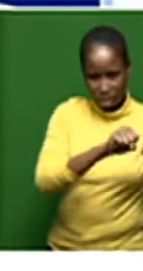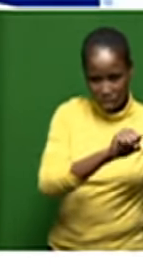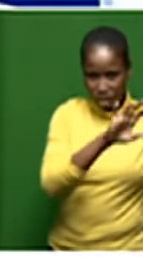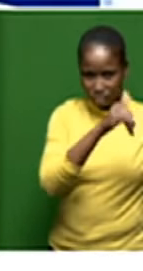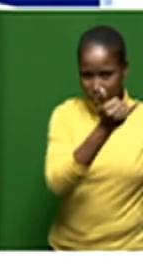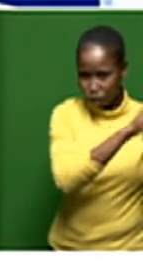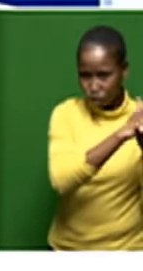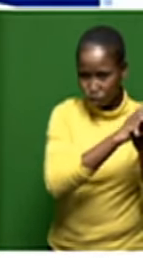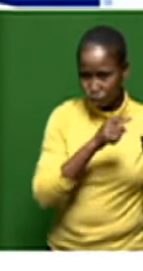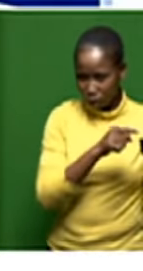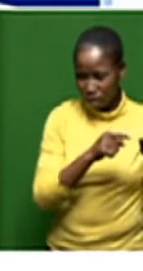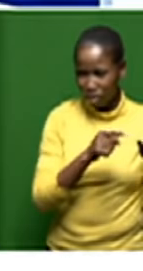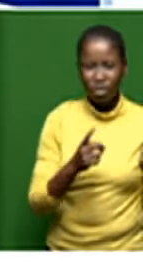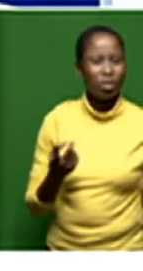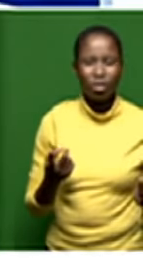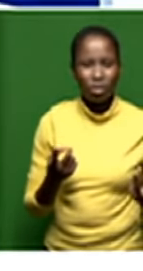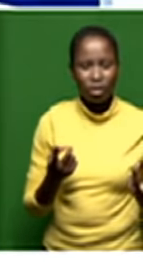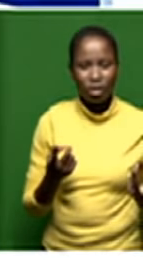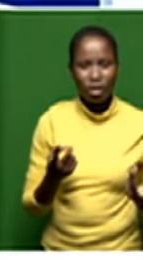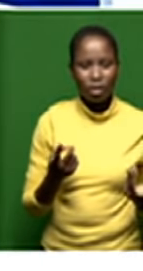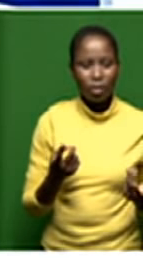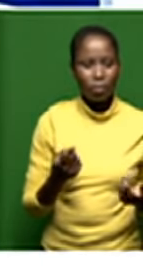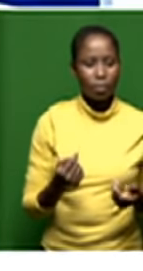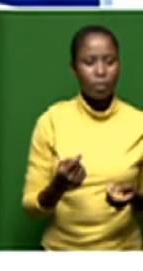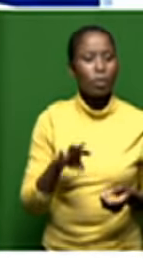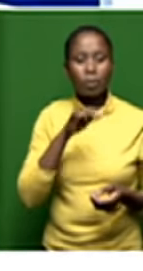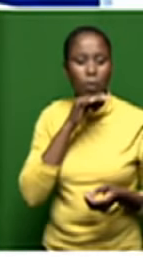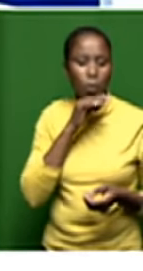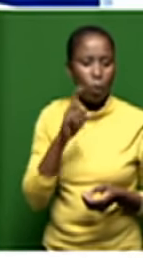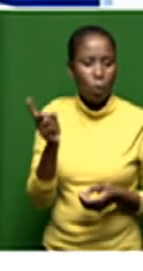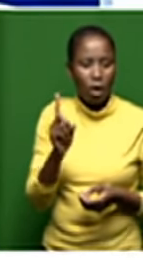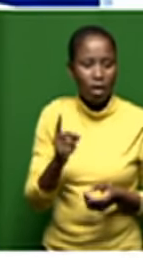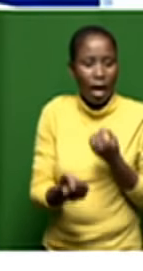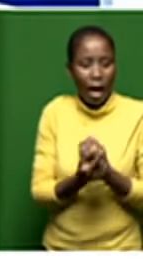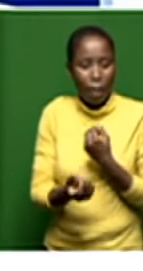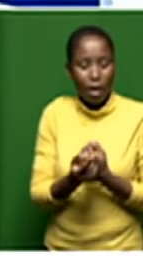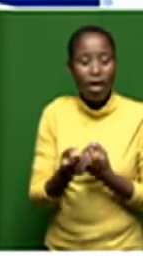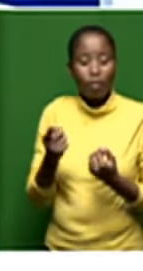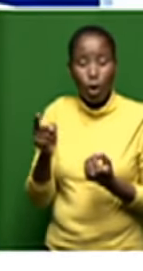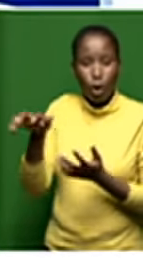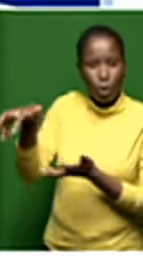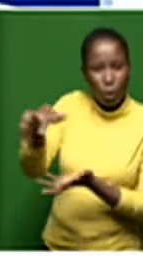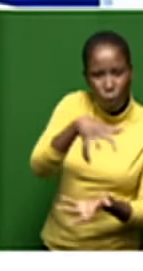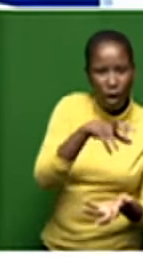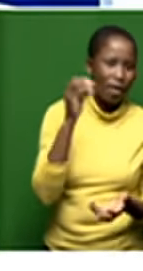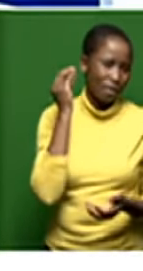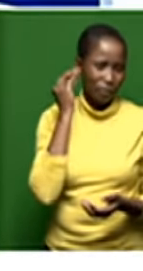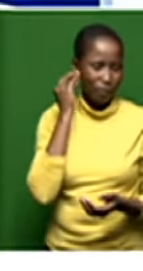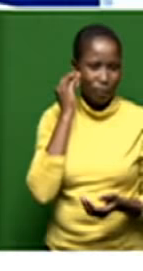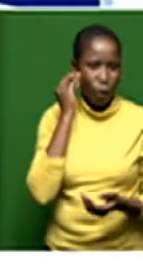about due diligence what due diligence are you busy with at this stage wasn't that done before the award was made